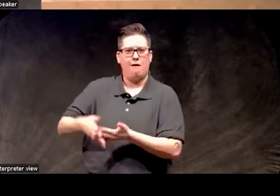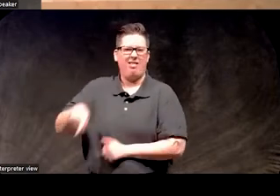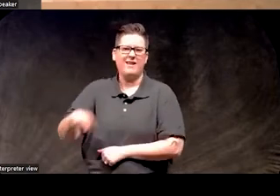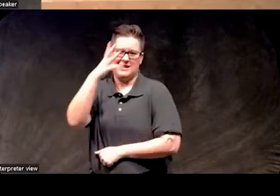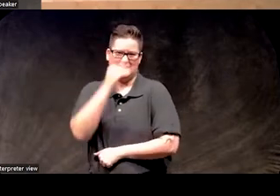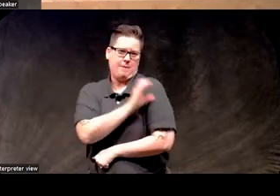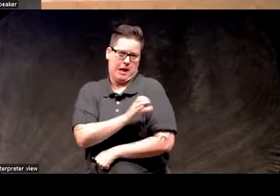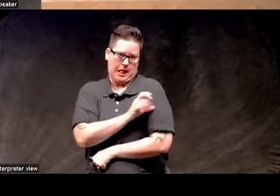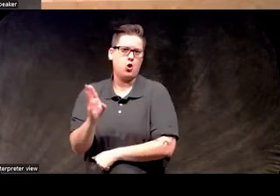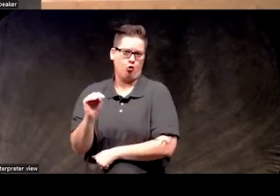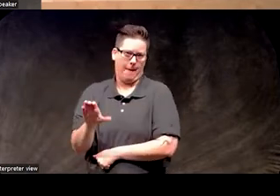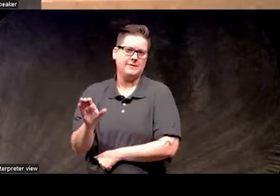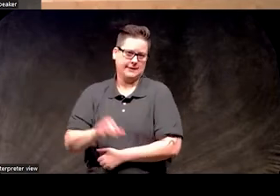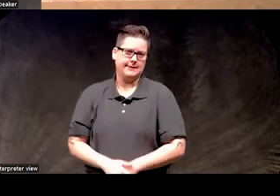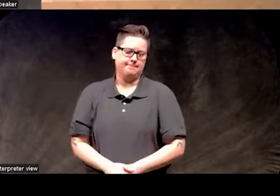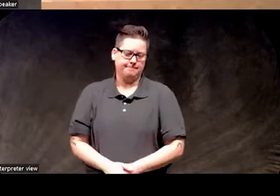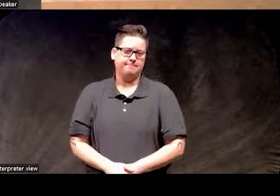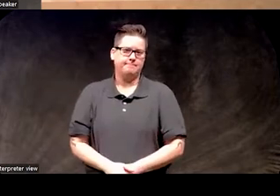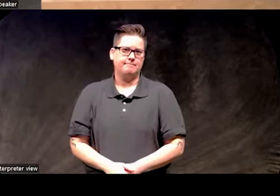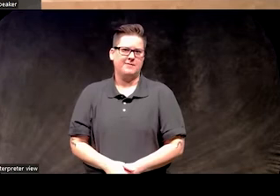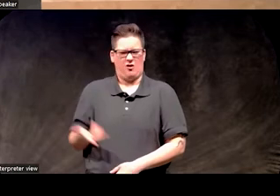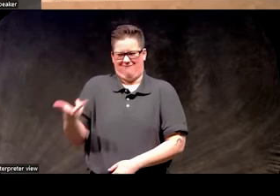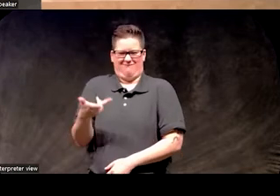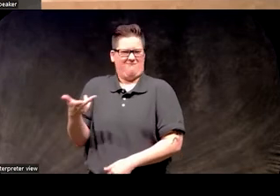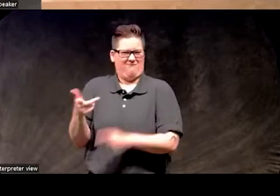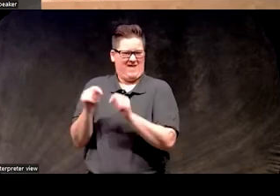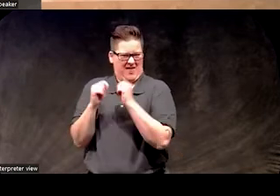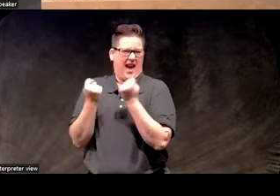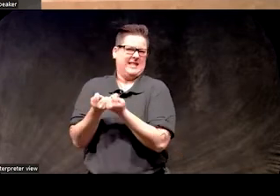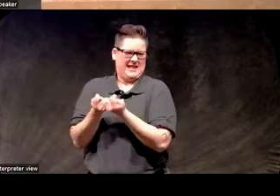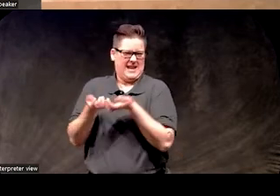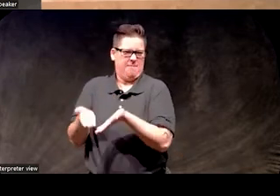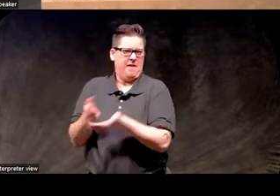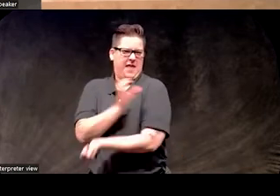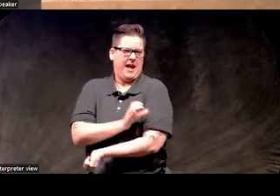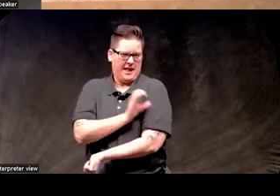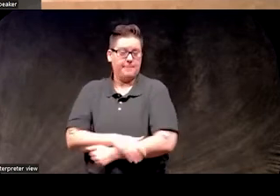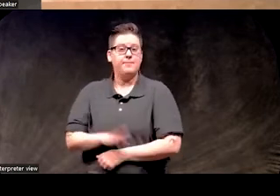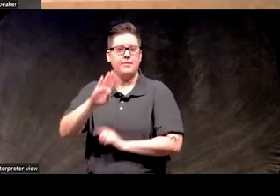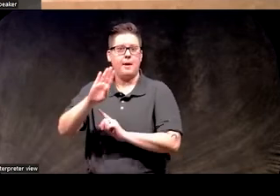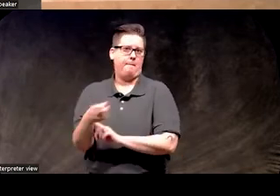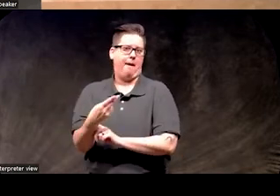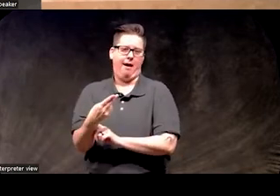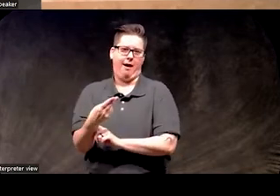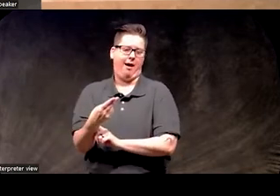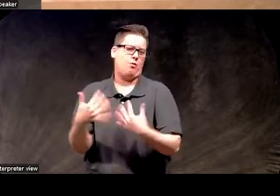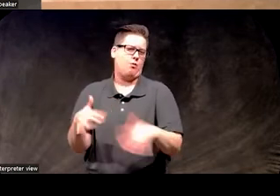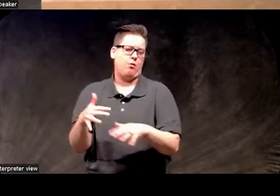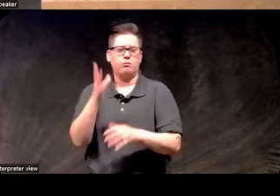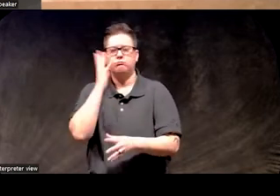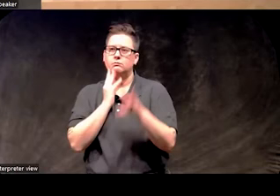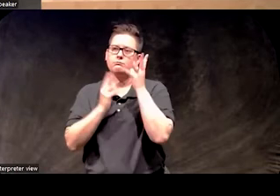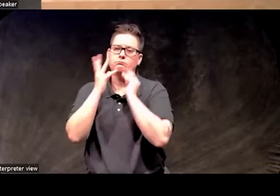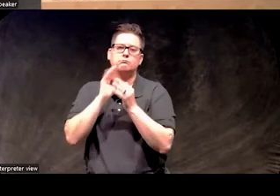clinic at URMC as well. So they formed that team in that clinic. Beth has a long and vast